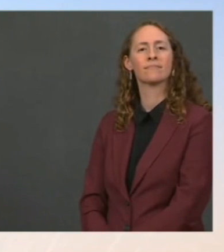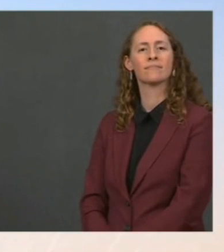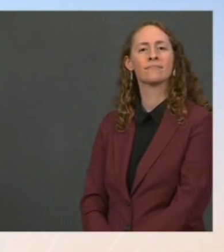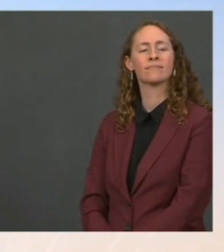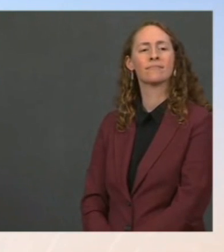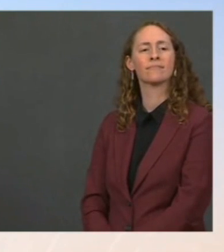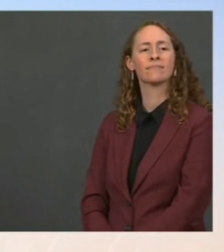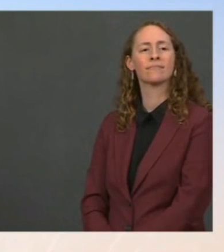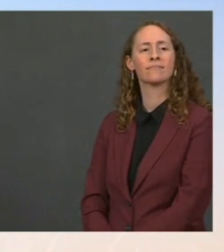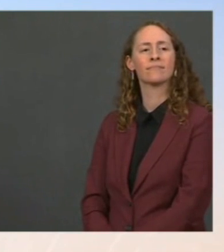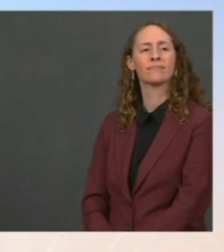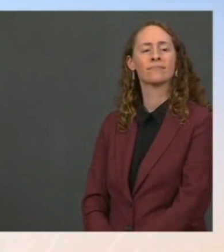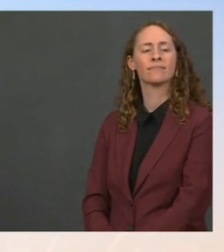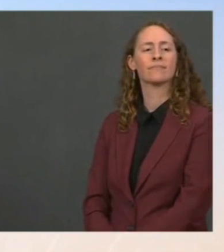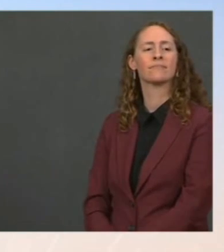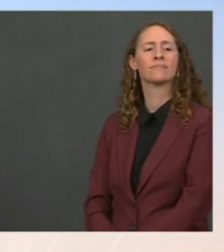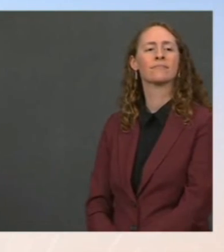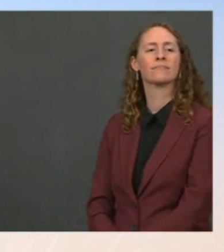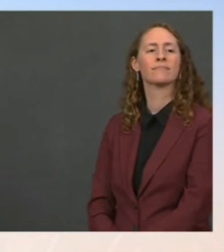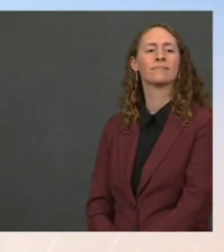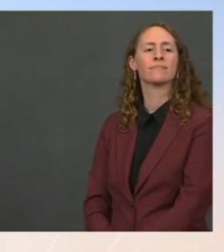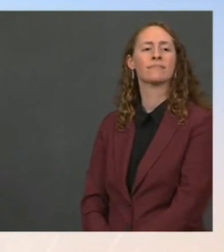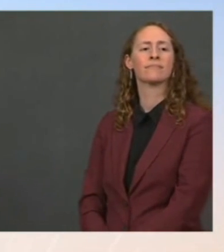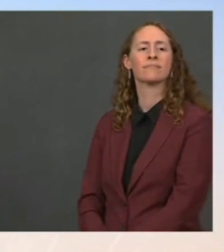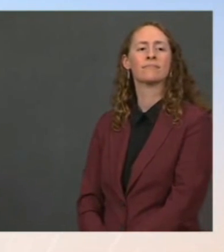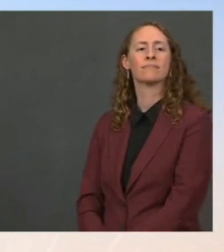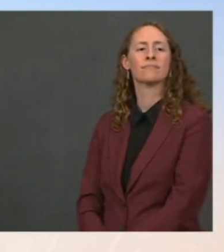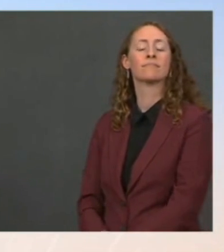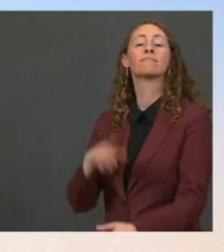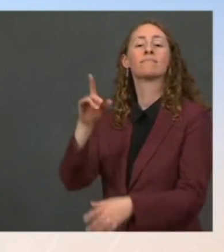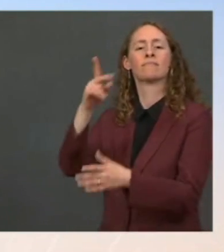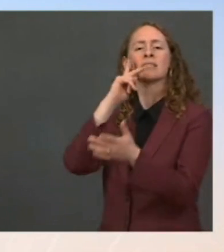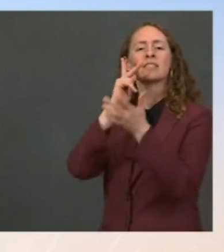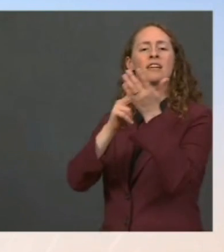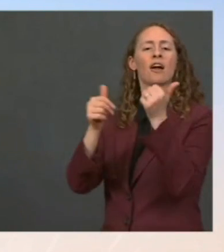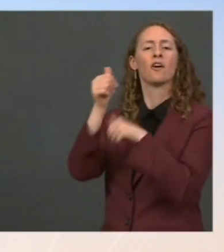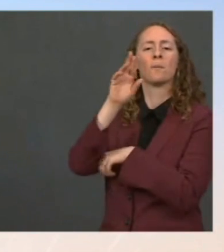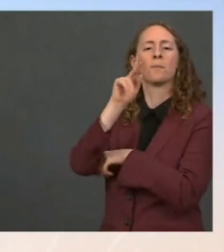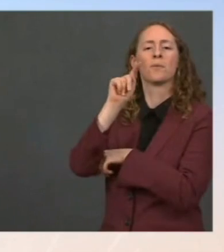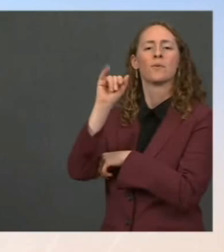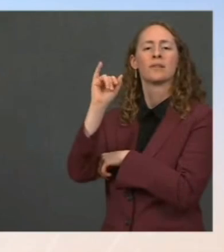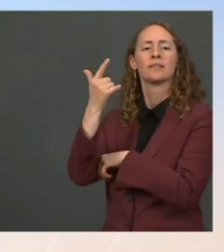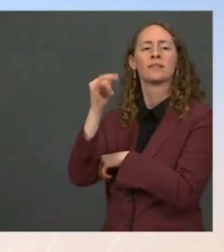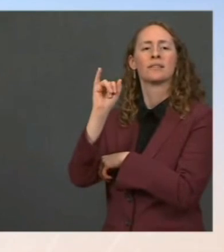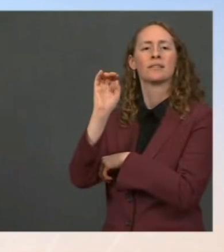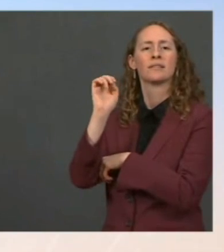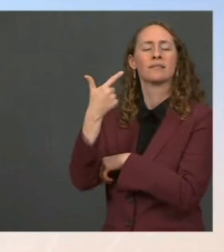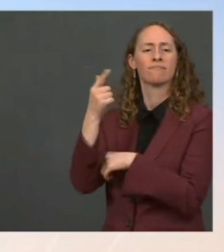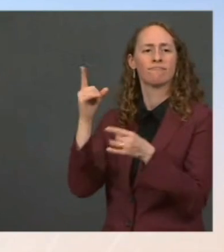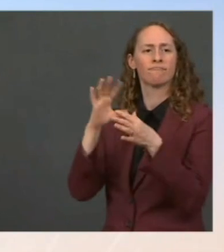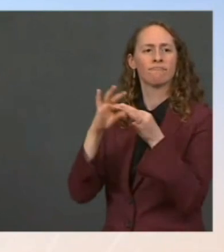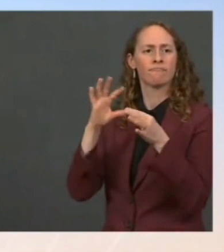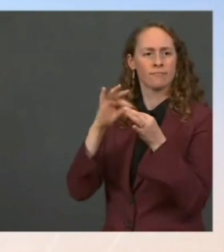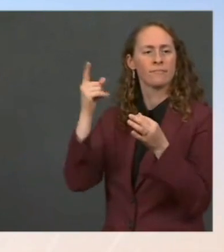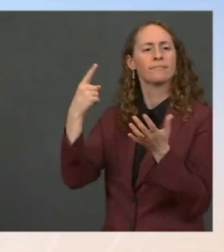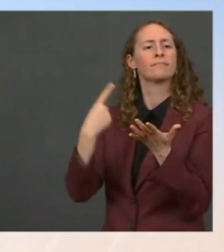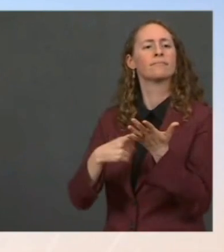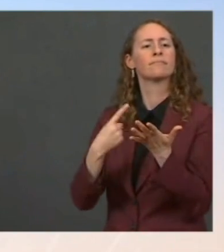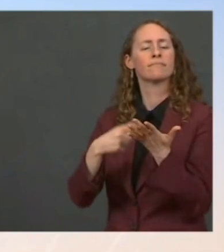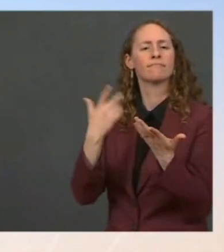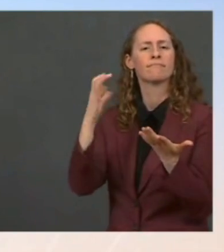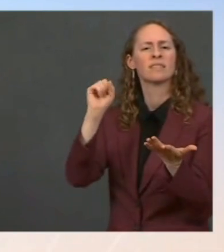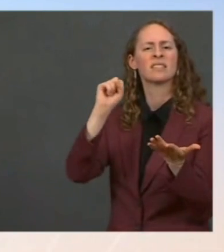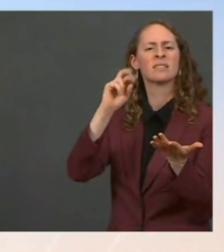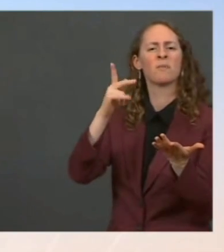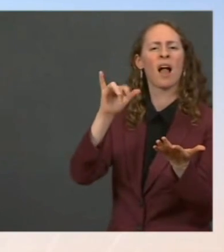Buttigieg, given the seriousness of the supply chain crisis and the multiple issues